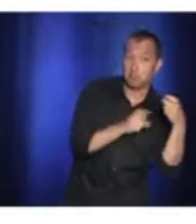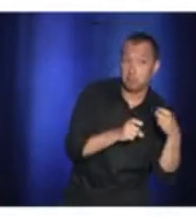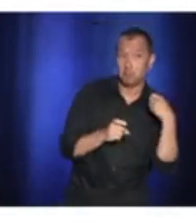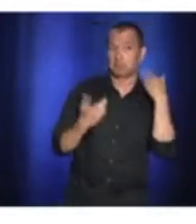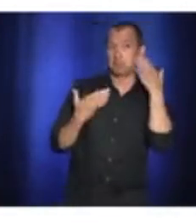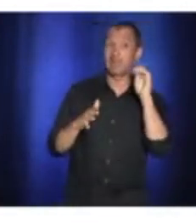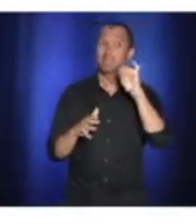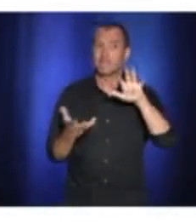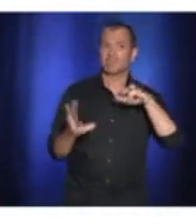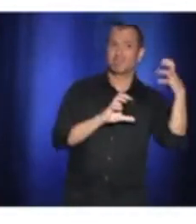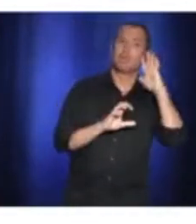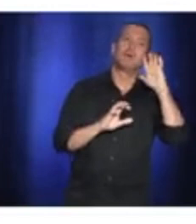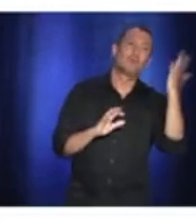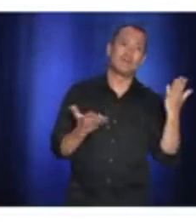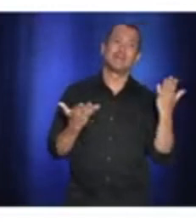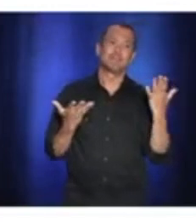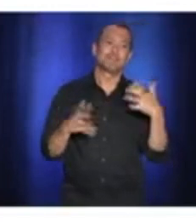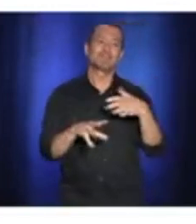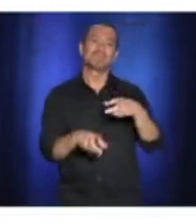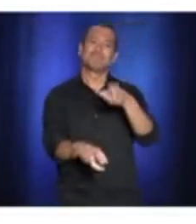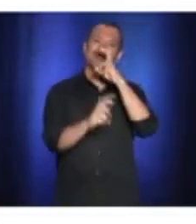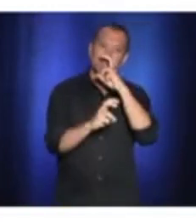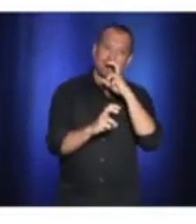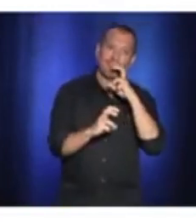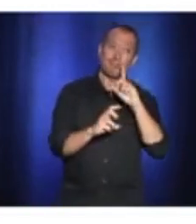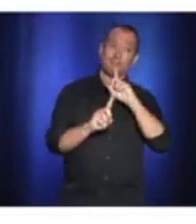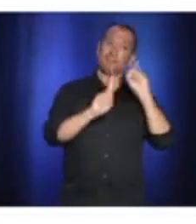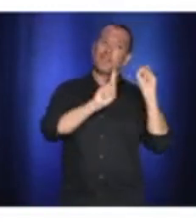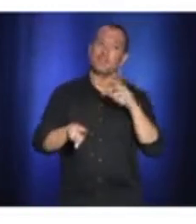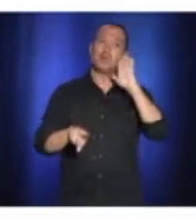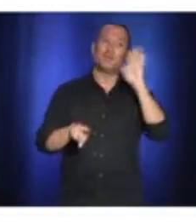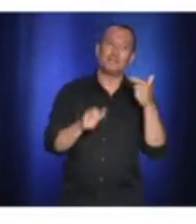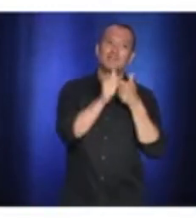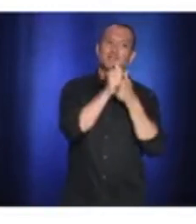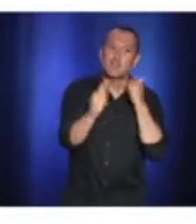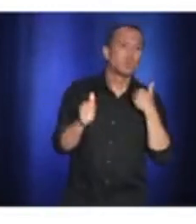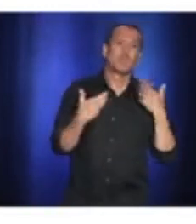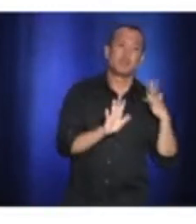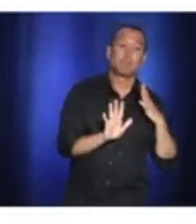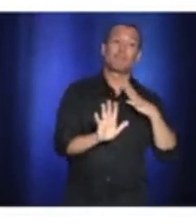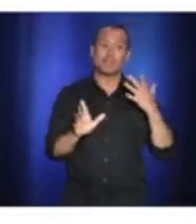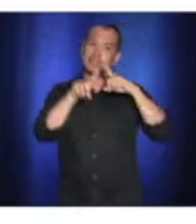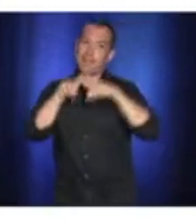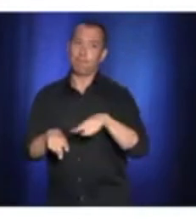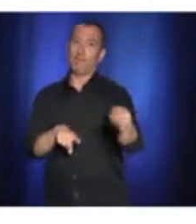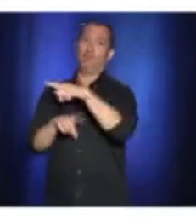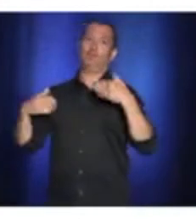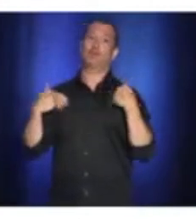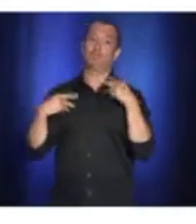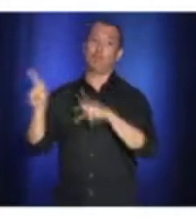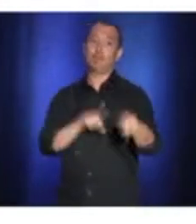the future. So in order to be able to maintain the situation under control, we need young people. So we are asking them, work with us,